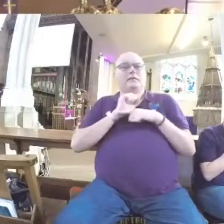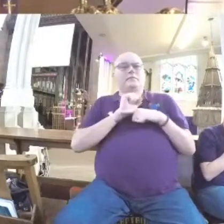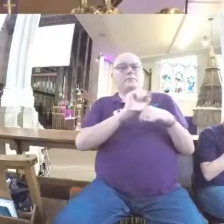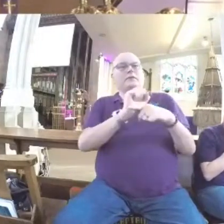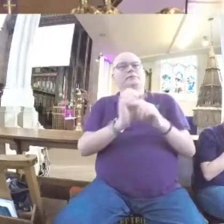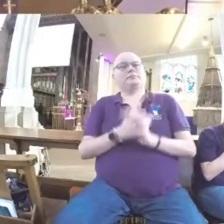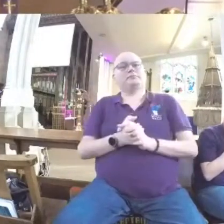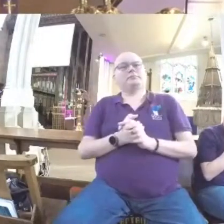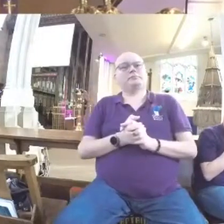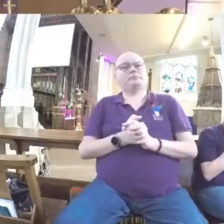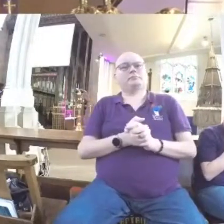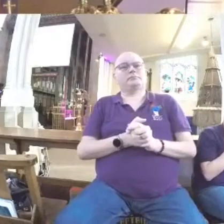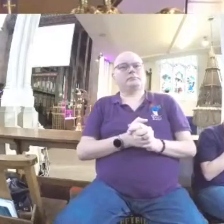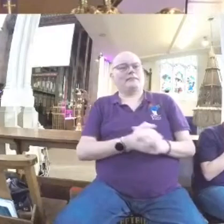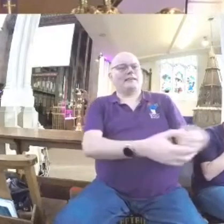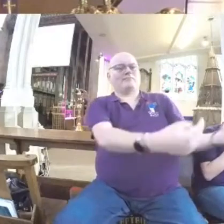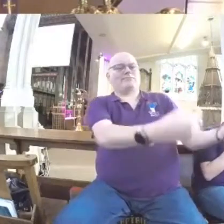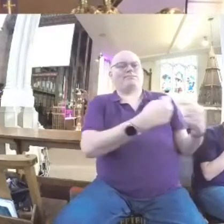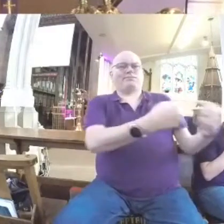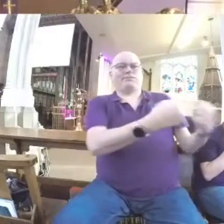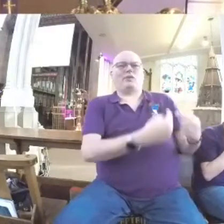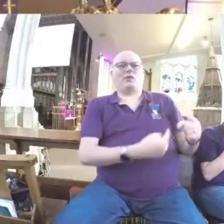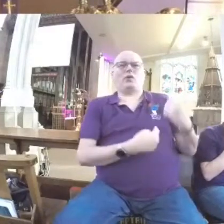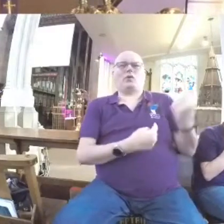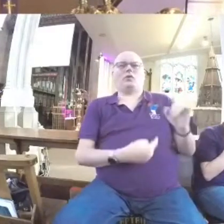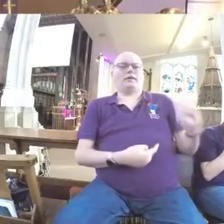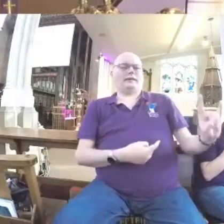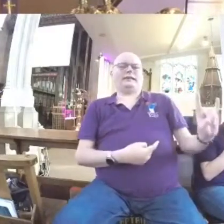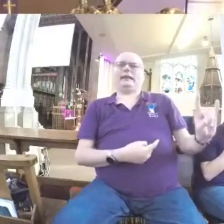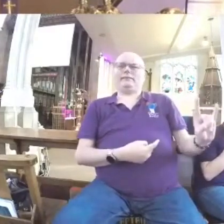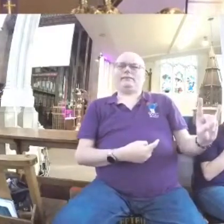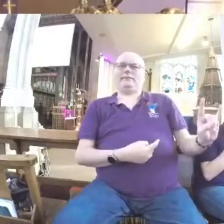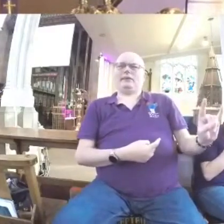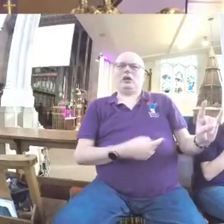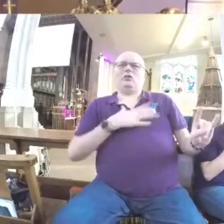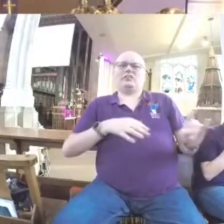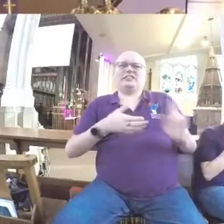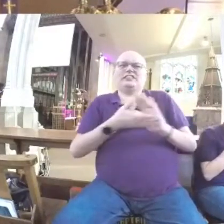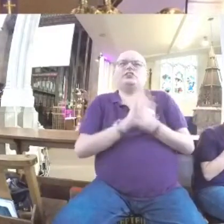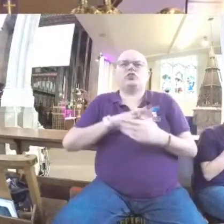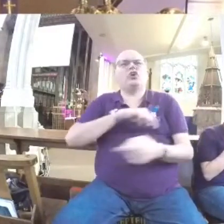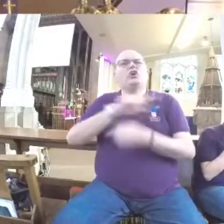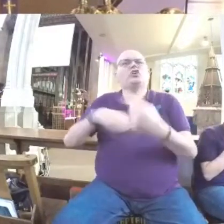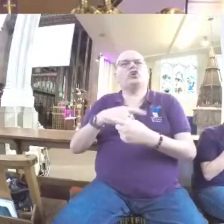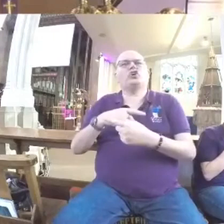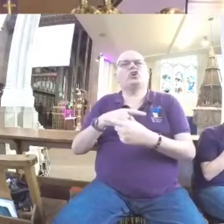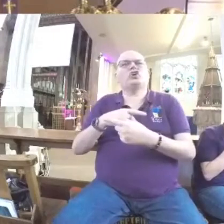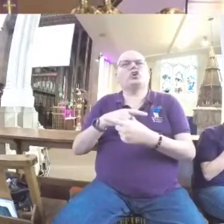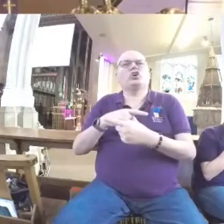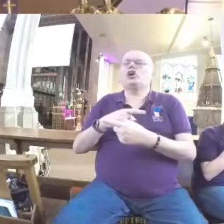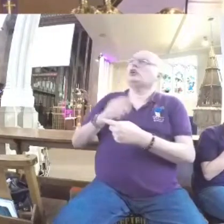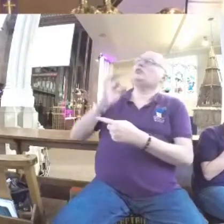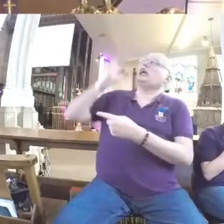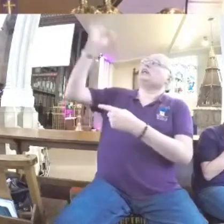We have a great adversary in the devil who seeks to destroy us. We should always pray and ask for his